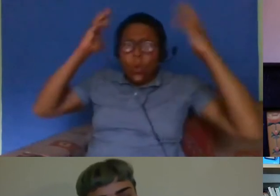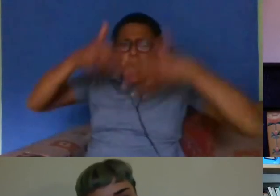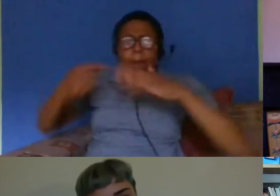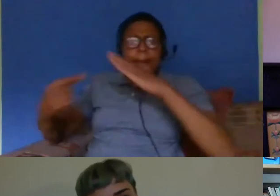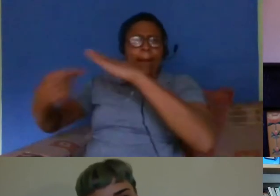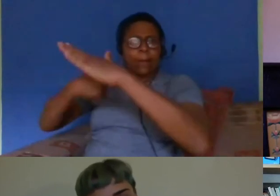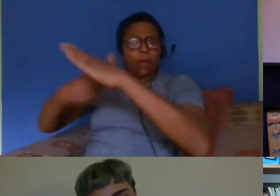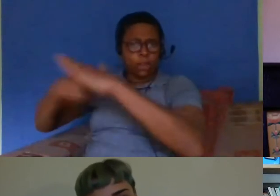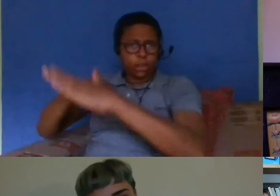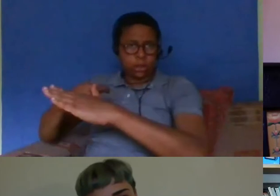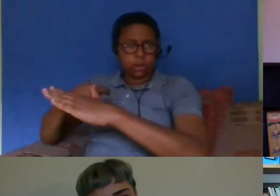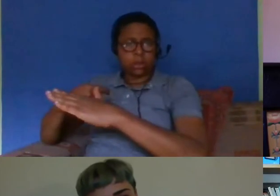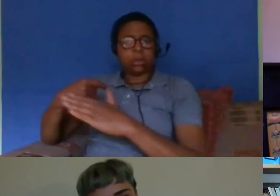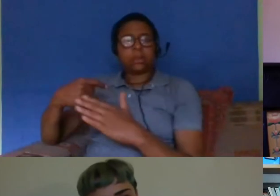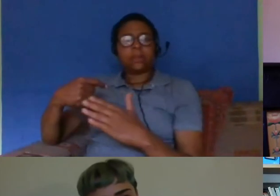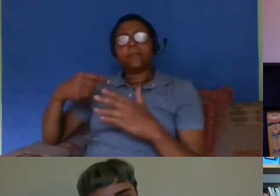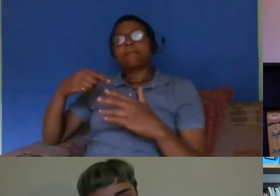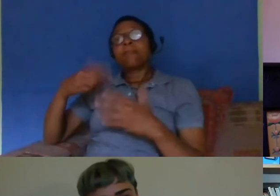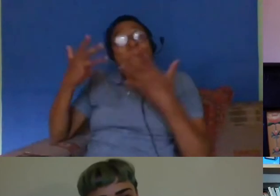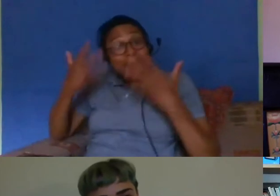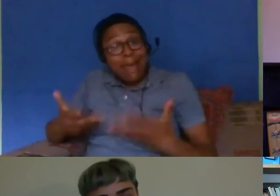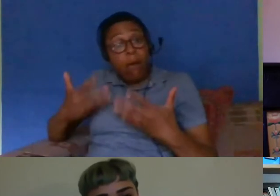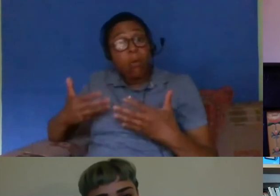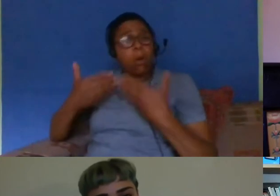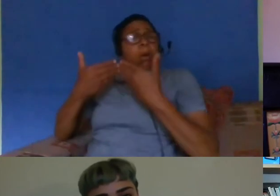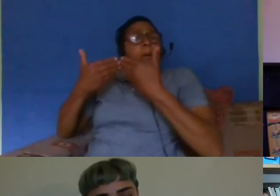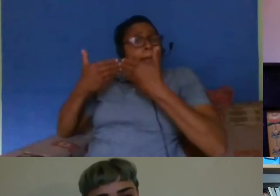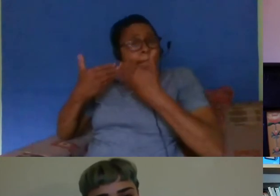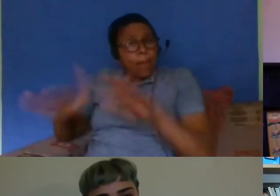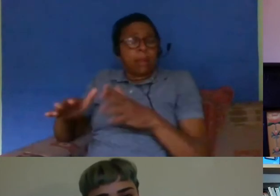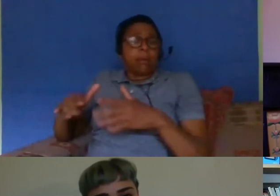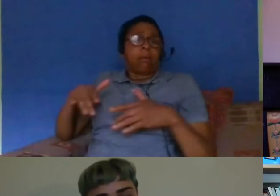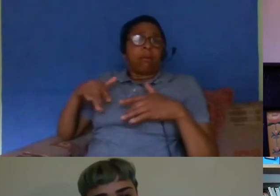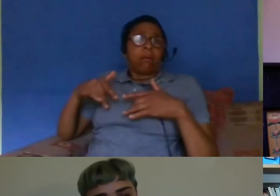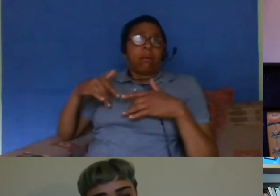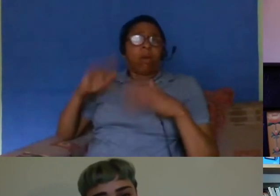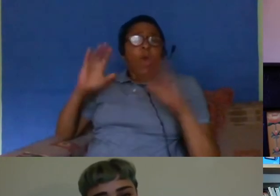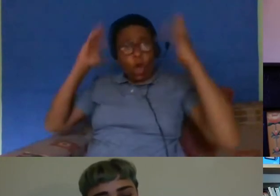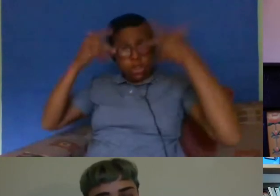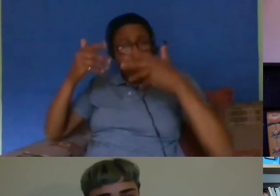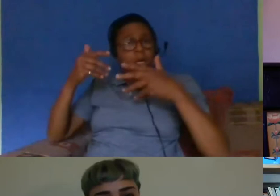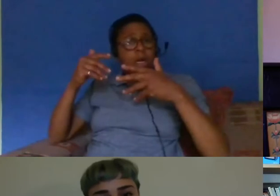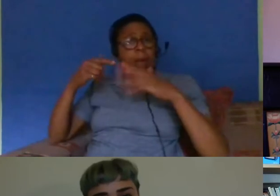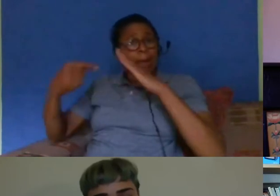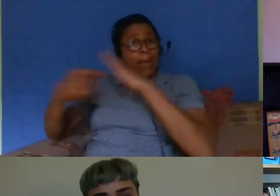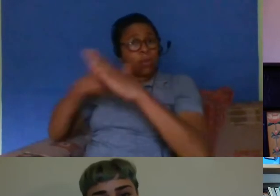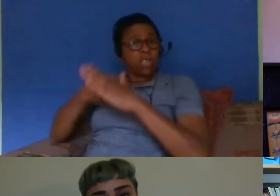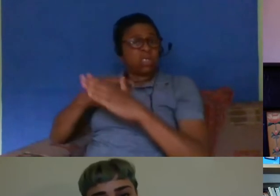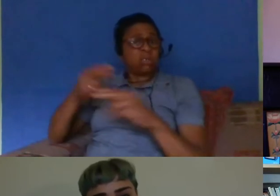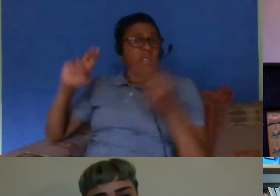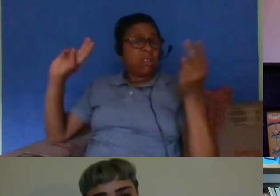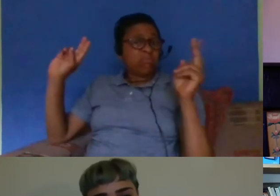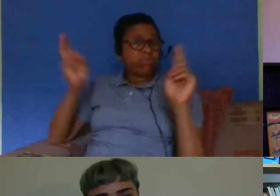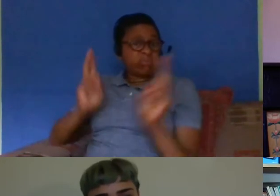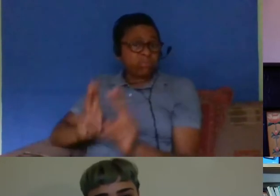i think because people think that immigration is already under control because of the vote in the referendum or something like that and nothing's